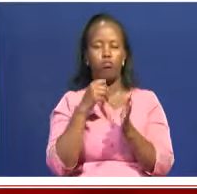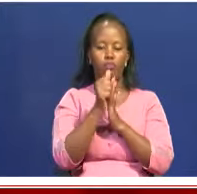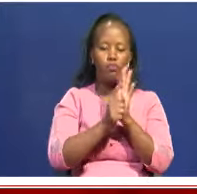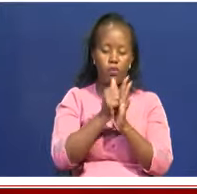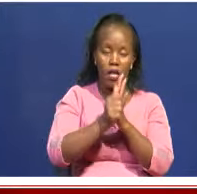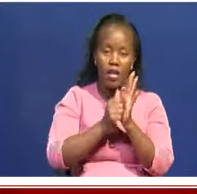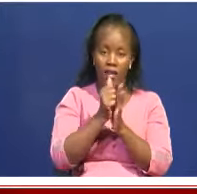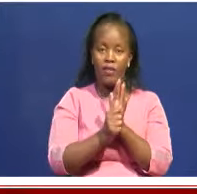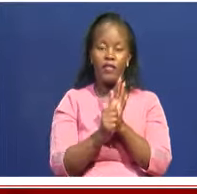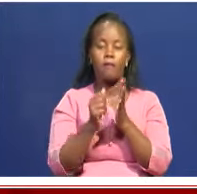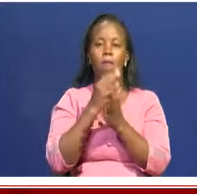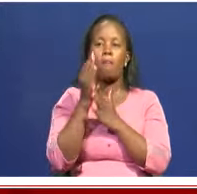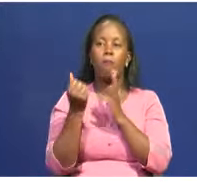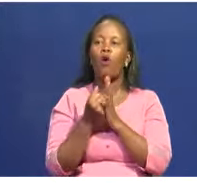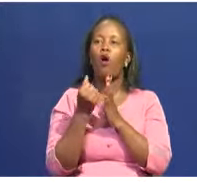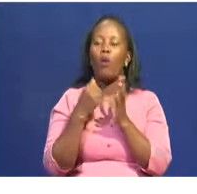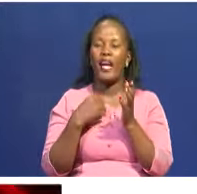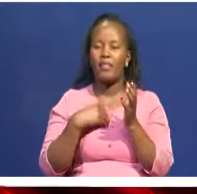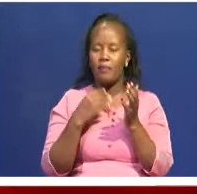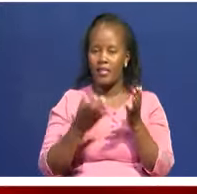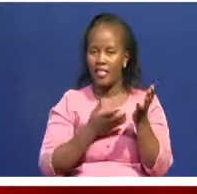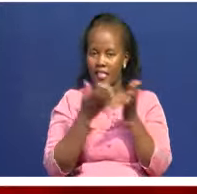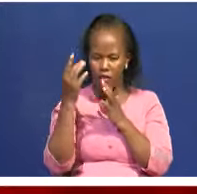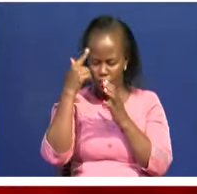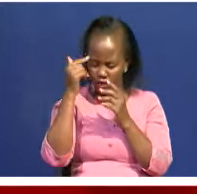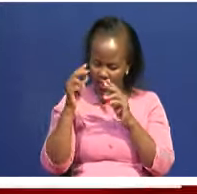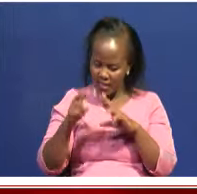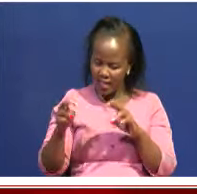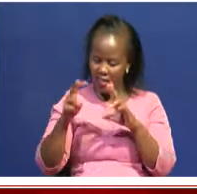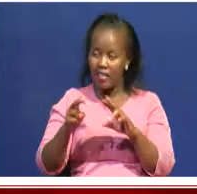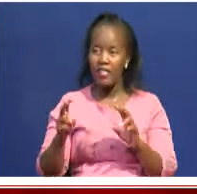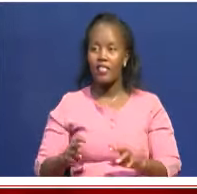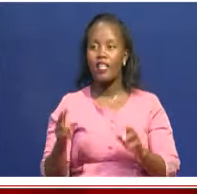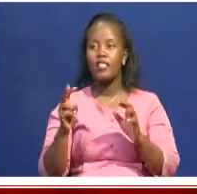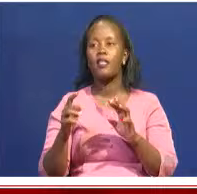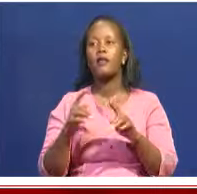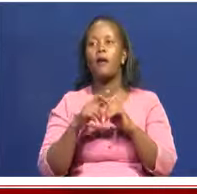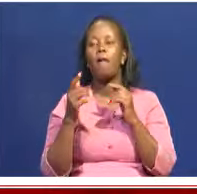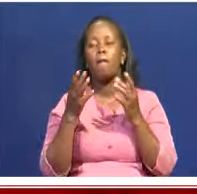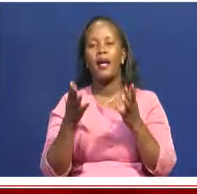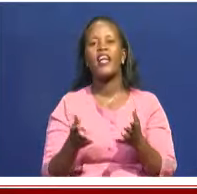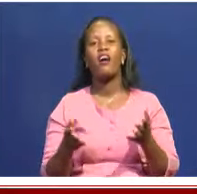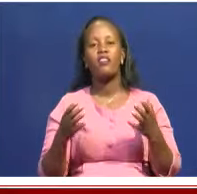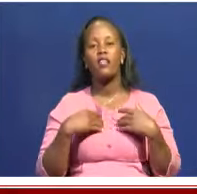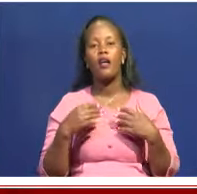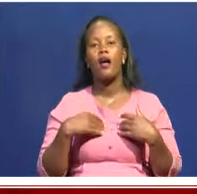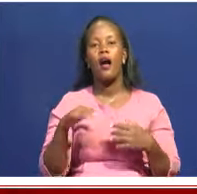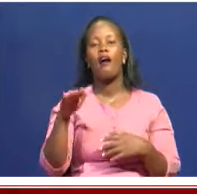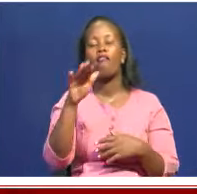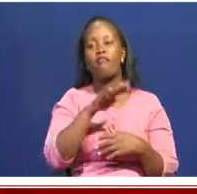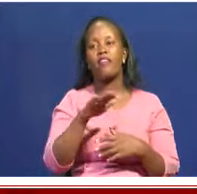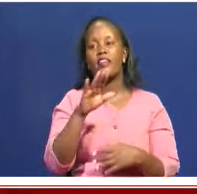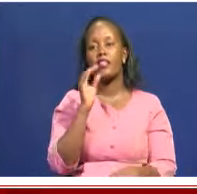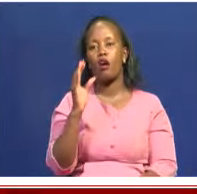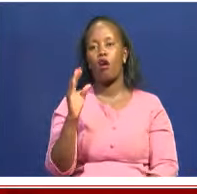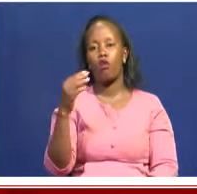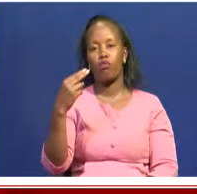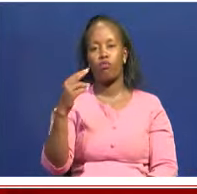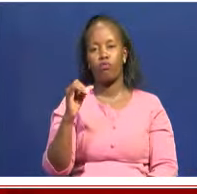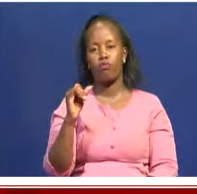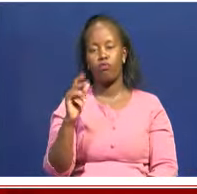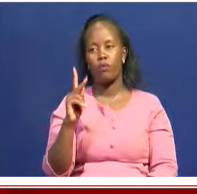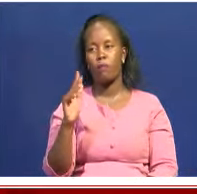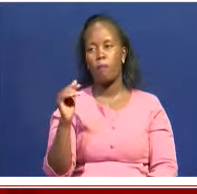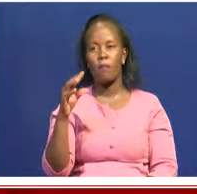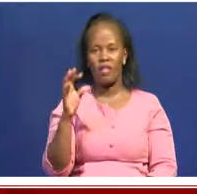they were taken to be studied and now they're in a museum called the Field Museum in Illinois, in Chicago. And it is ours. You see it, but you